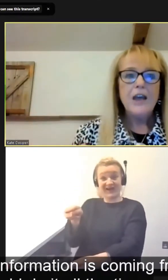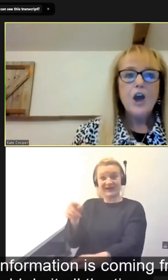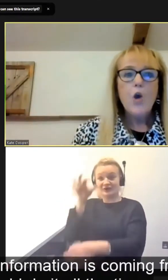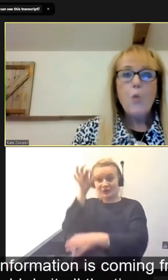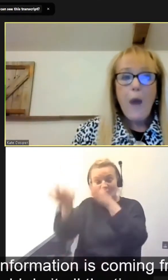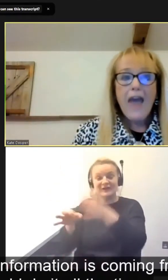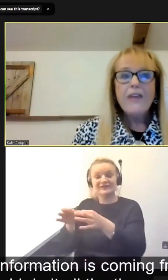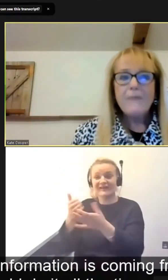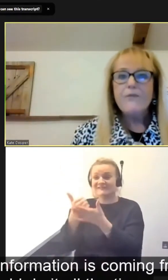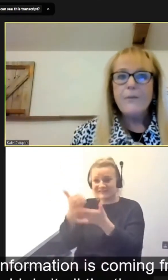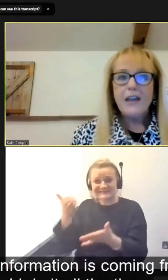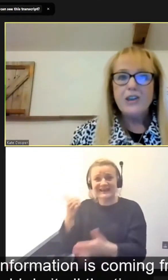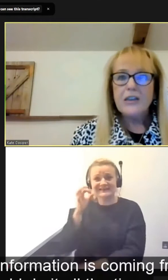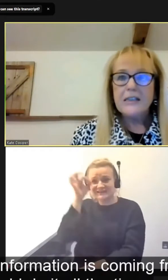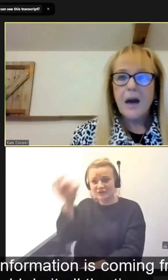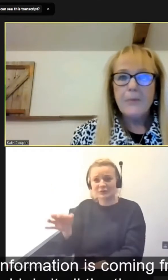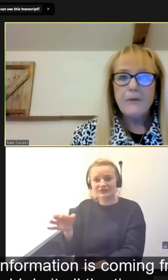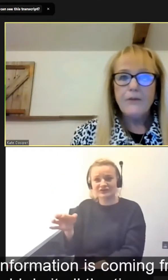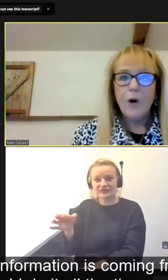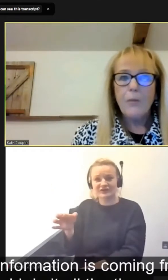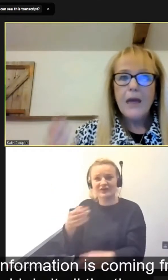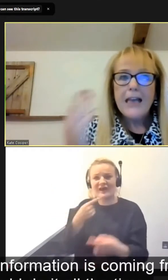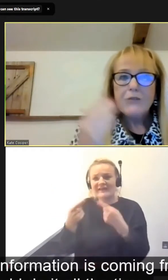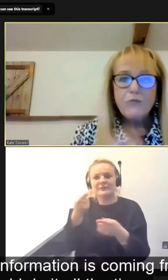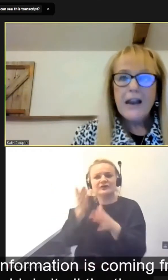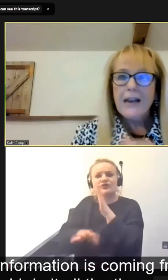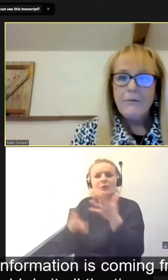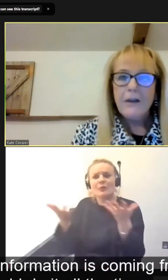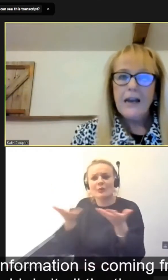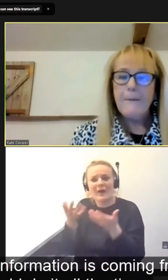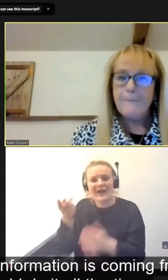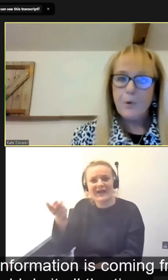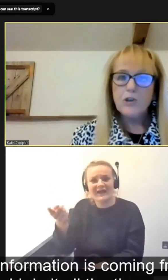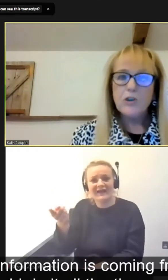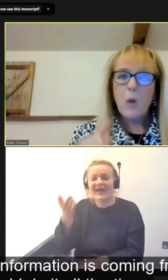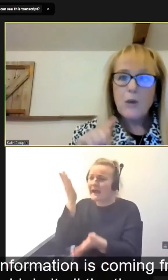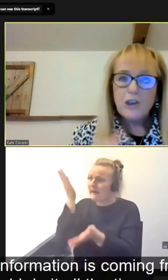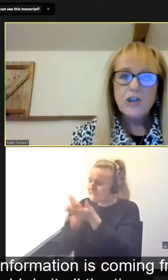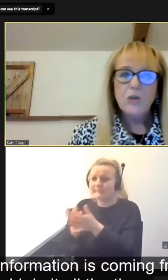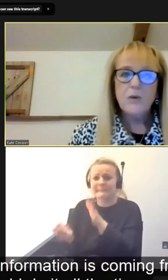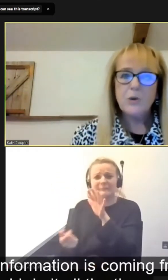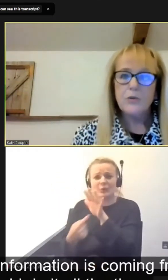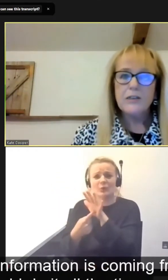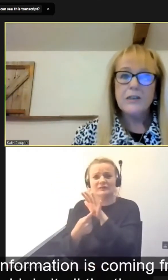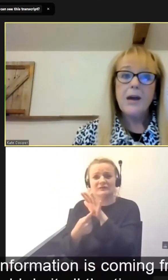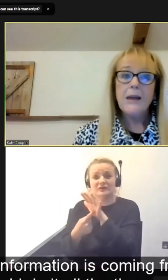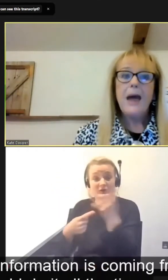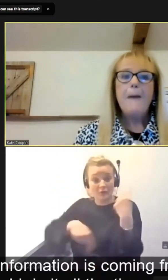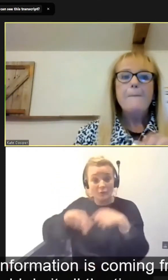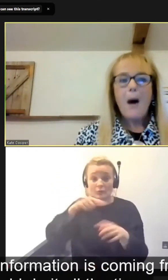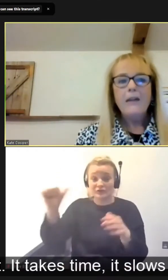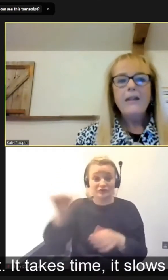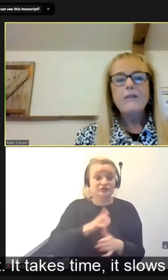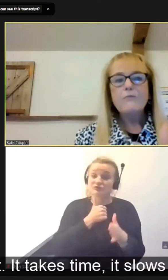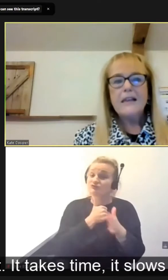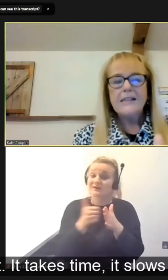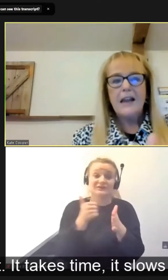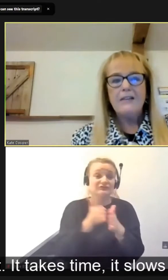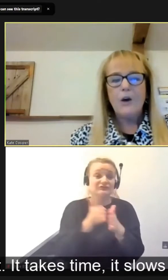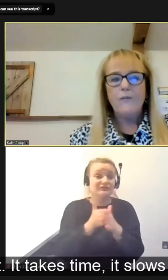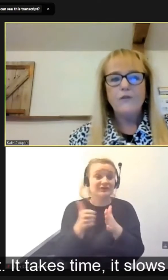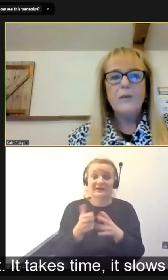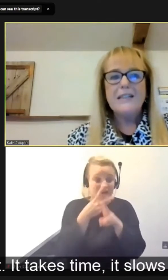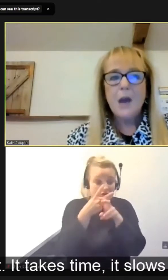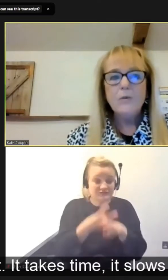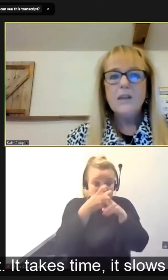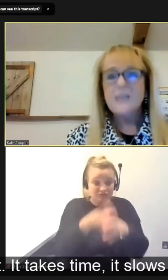where the information is coming from is really, really important, and we should do it all the time. But the reason